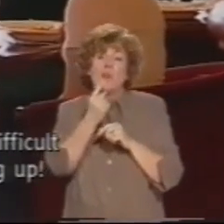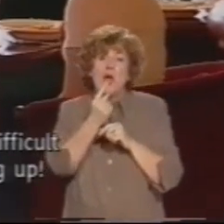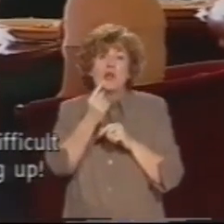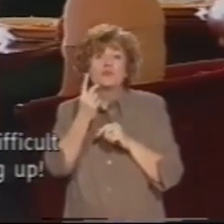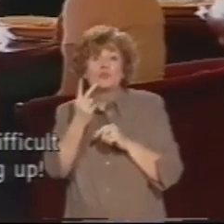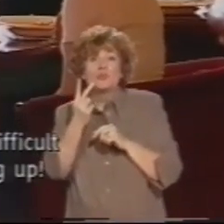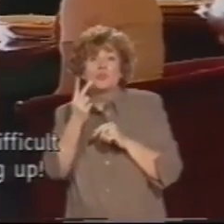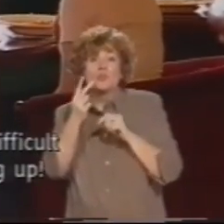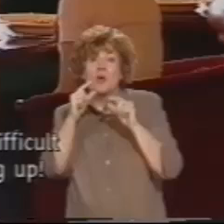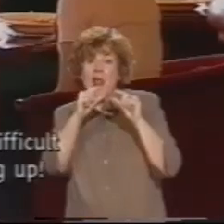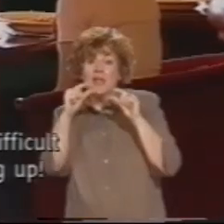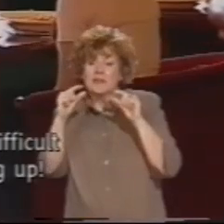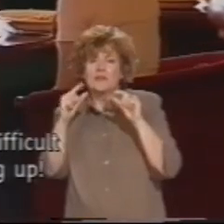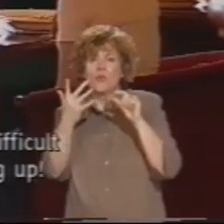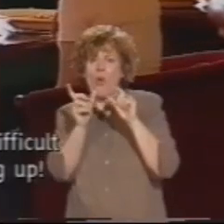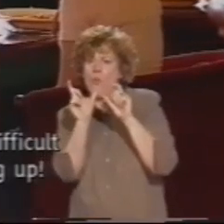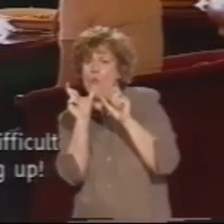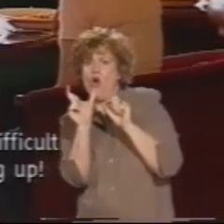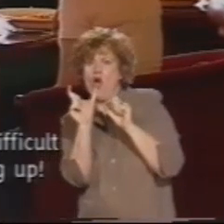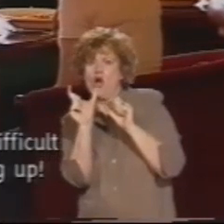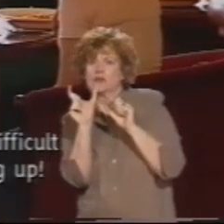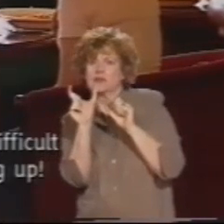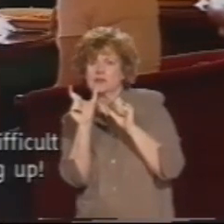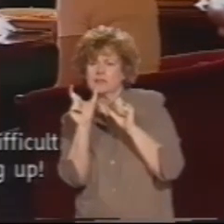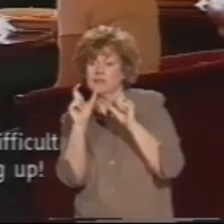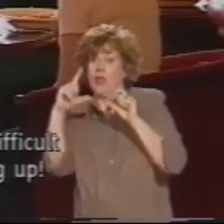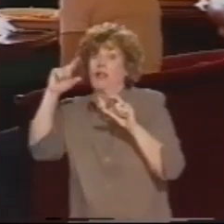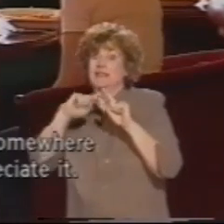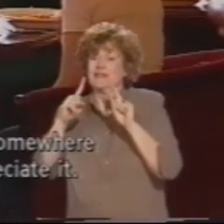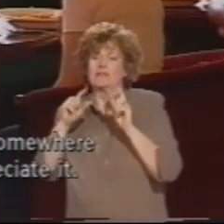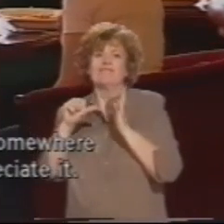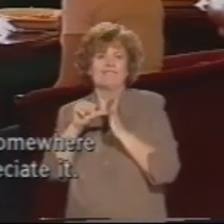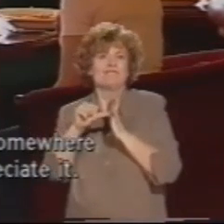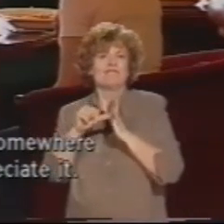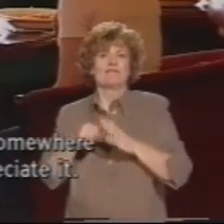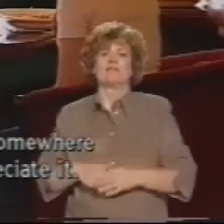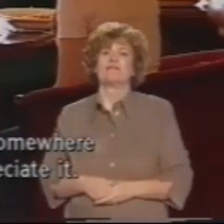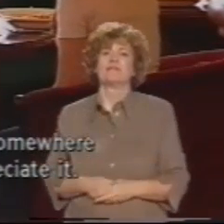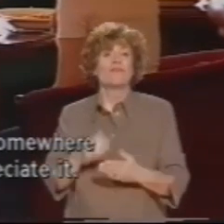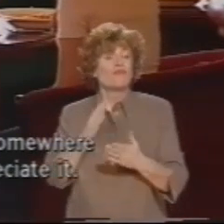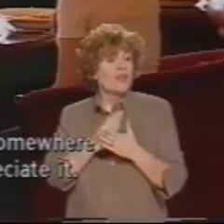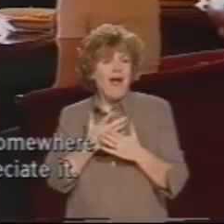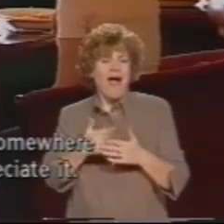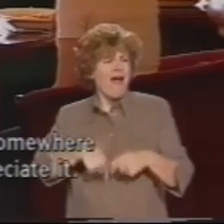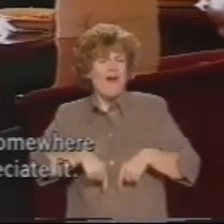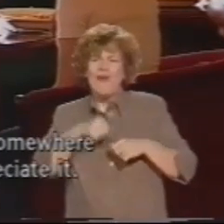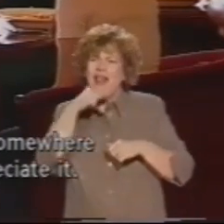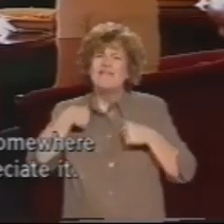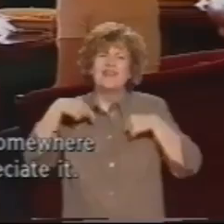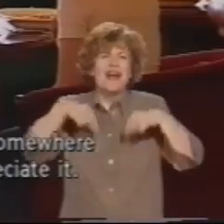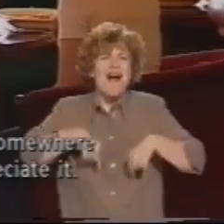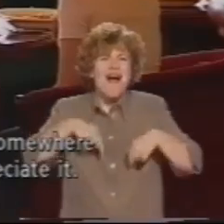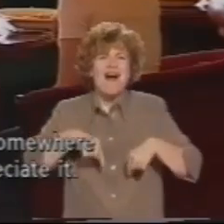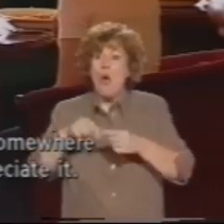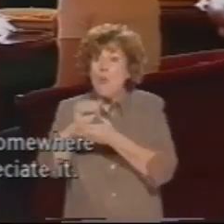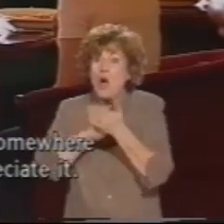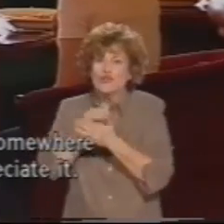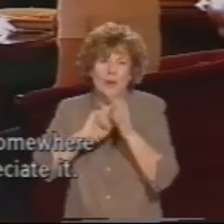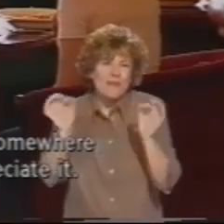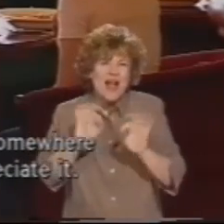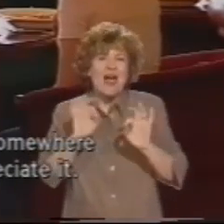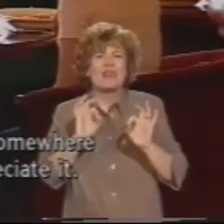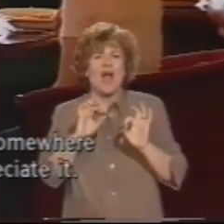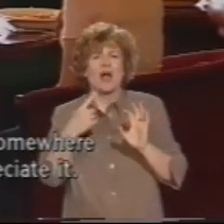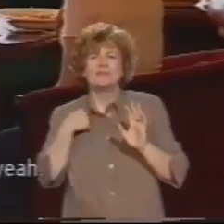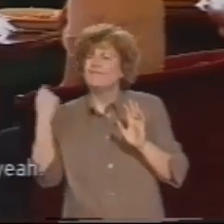change, because, you know, it's difficult for me... Yeah, no washing up. It's difficult for me to come in somewhere like this on my own, so I really appreciate